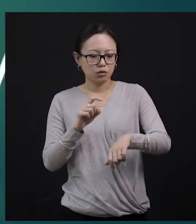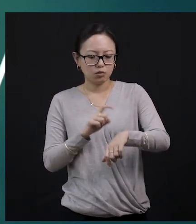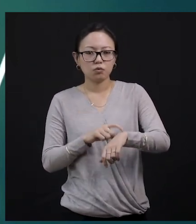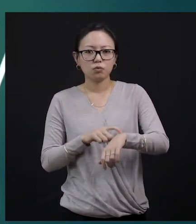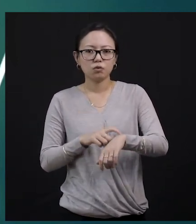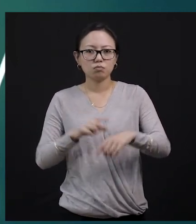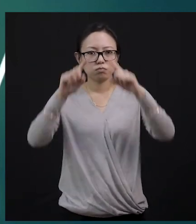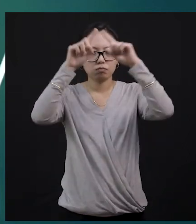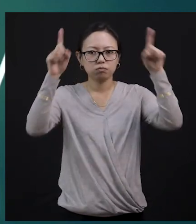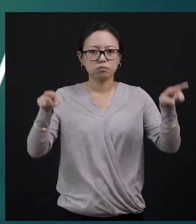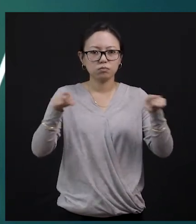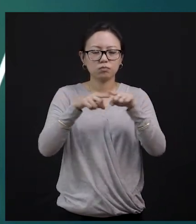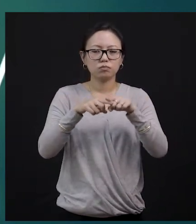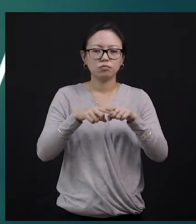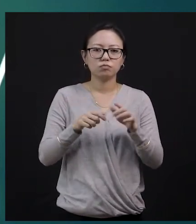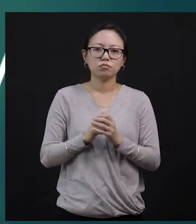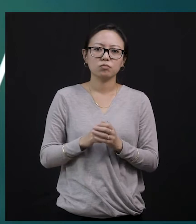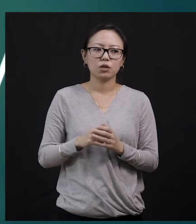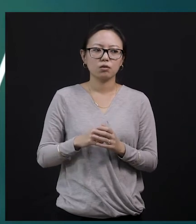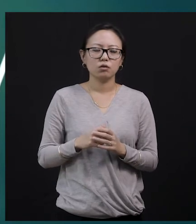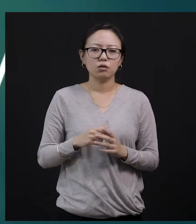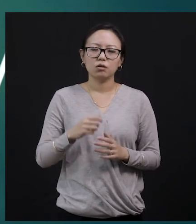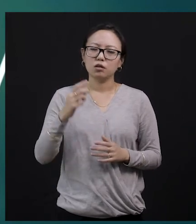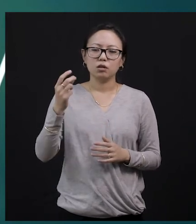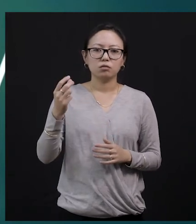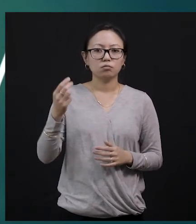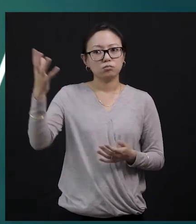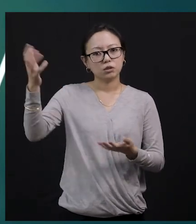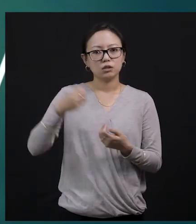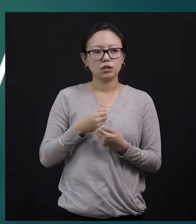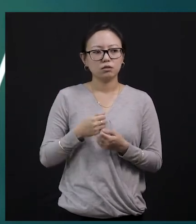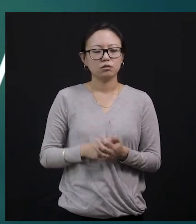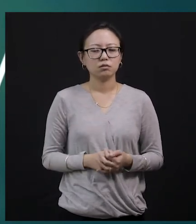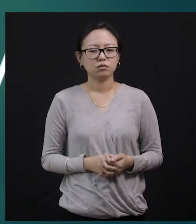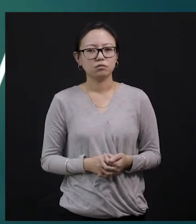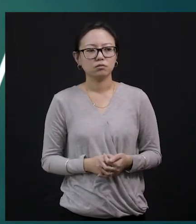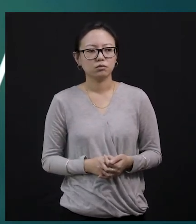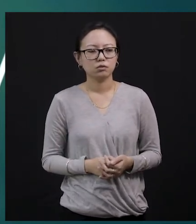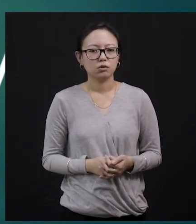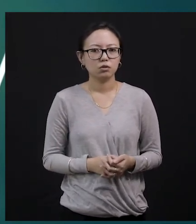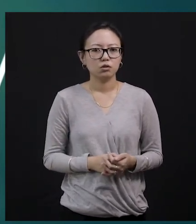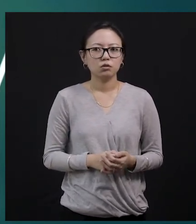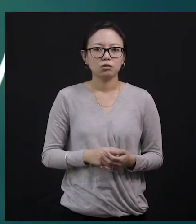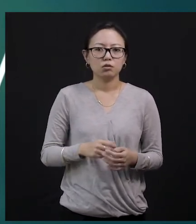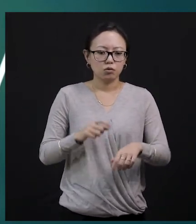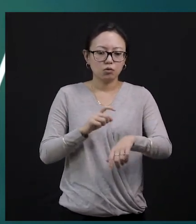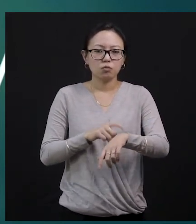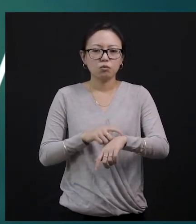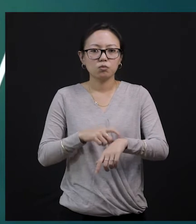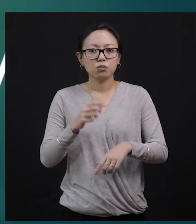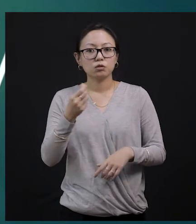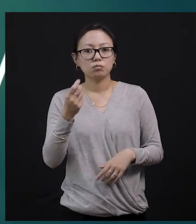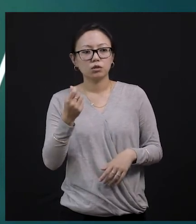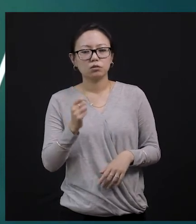a clock, and the old man got the clock for worth 15 rupees just for 50 pies, not even one rupee, okay? And when we